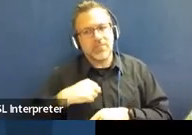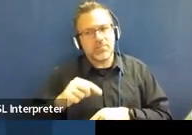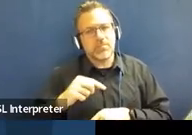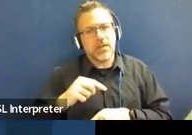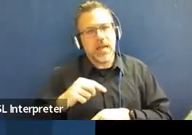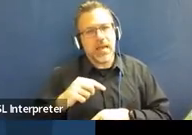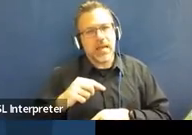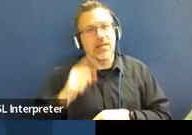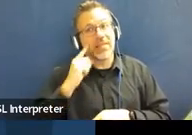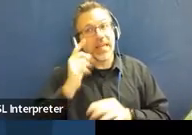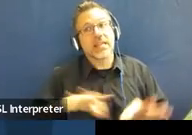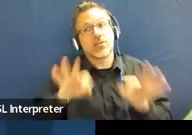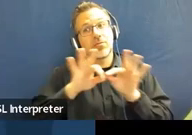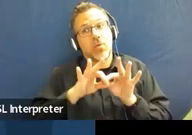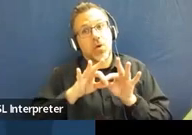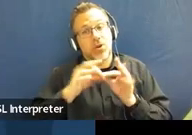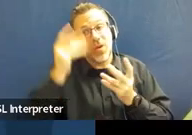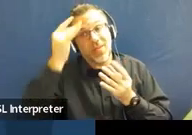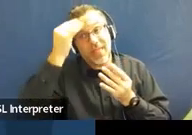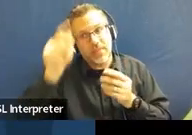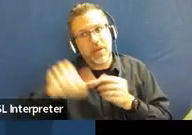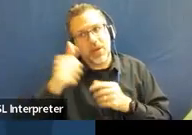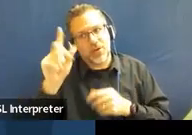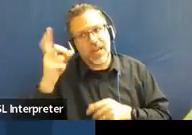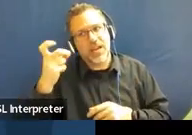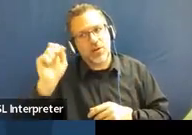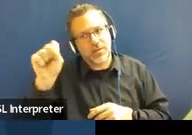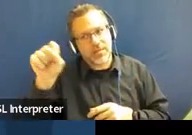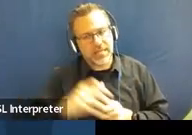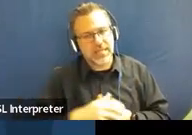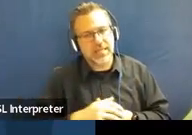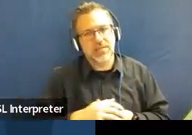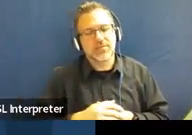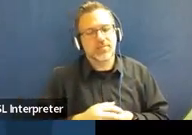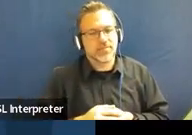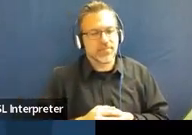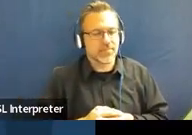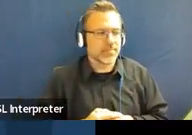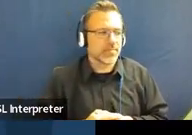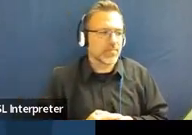consider other diagnoses. Yes. Other disability categories.